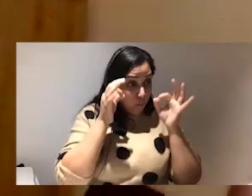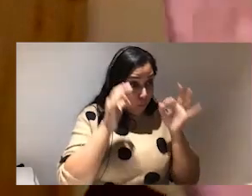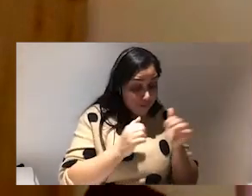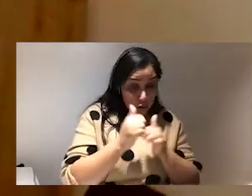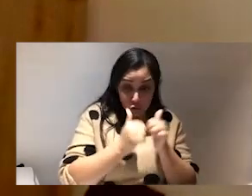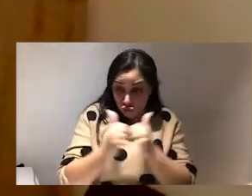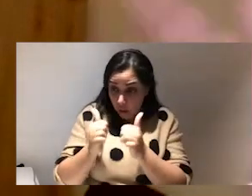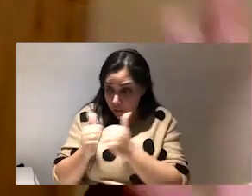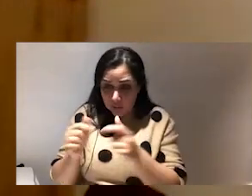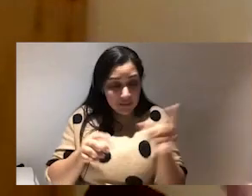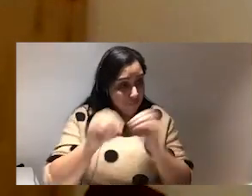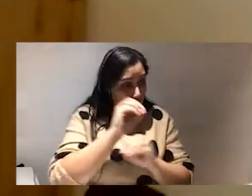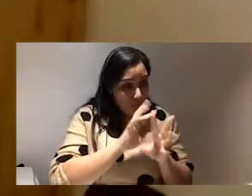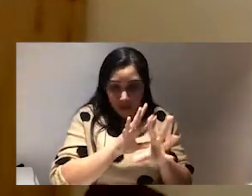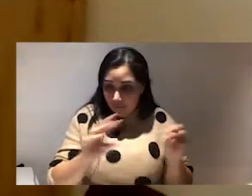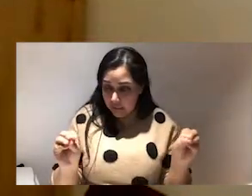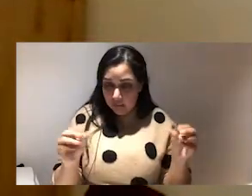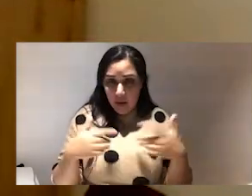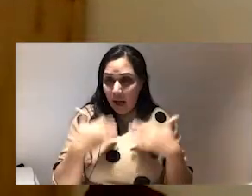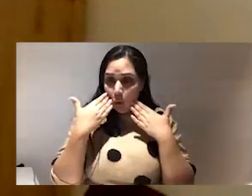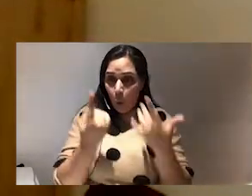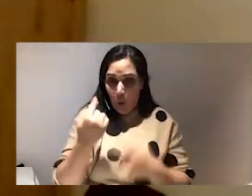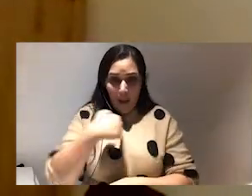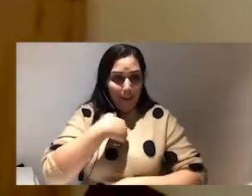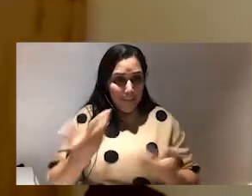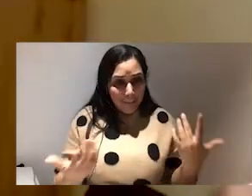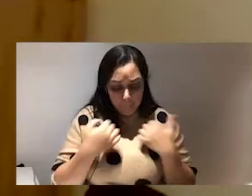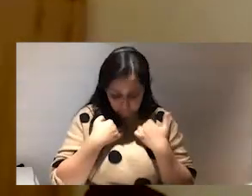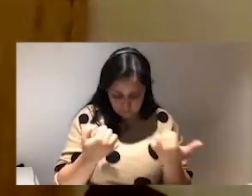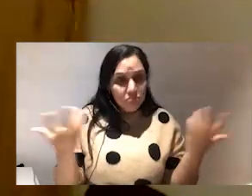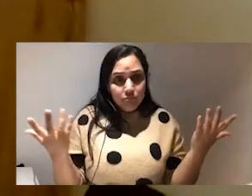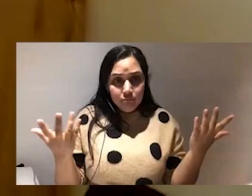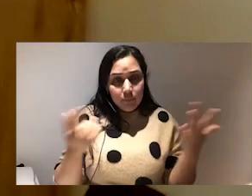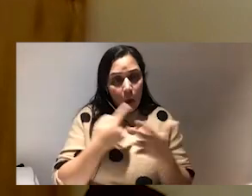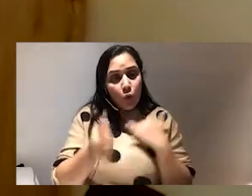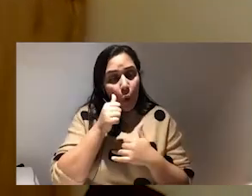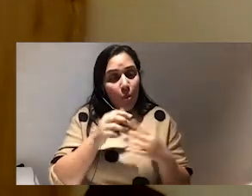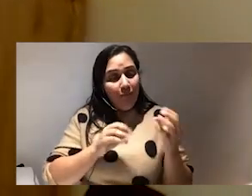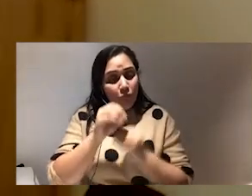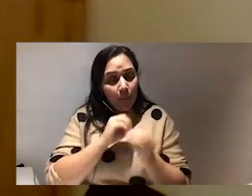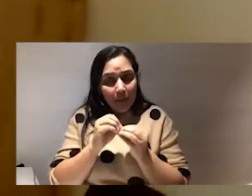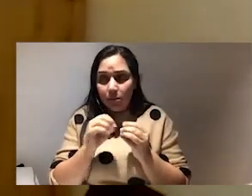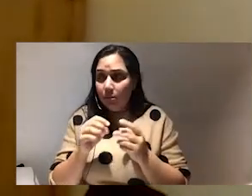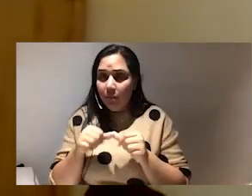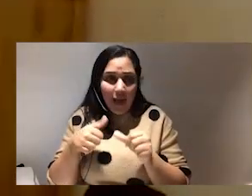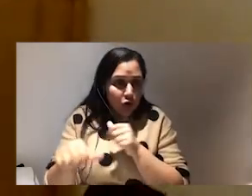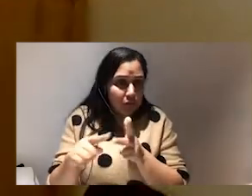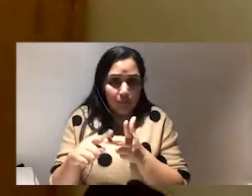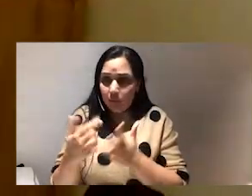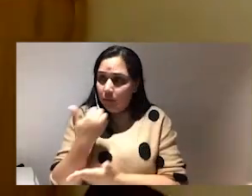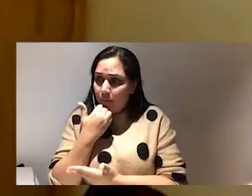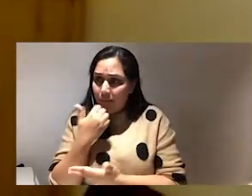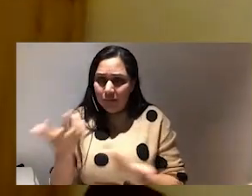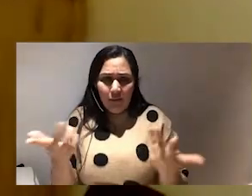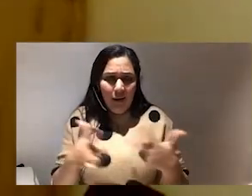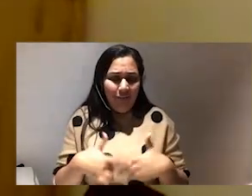there is a formula for everything like I don't know who I am I only know the formulas the algorithms the numbers right and it was